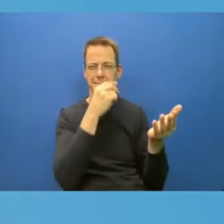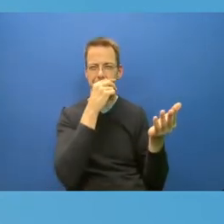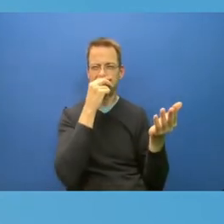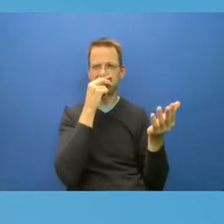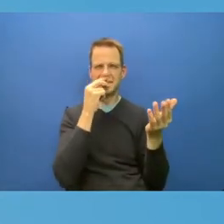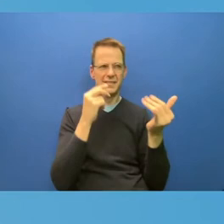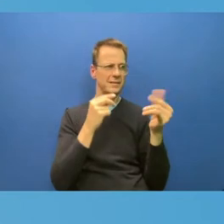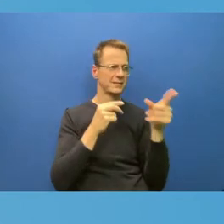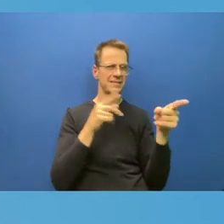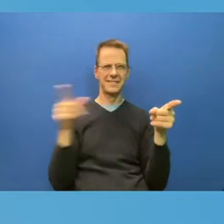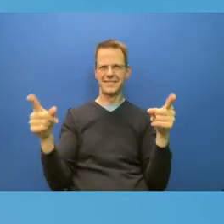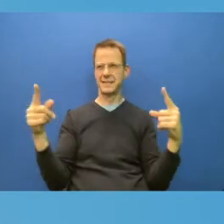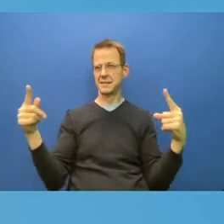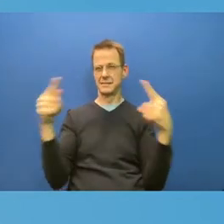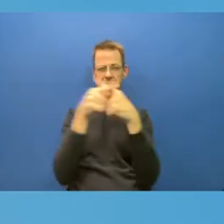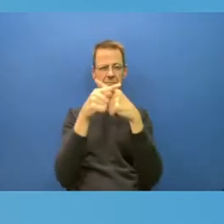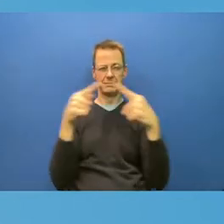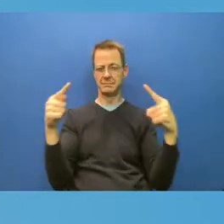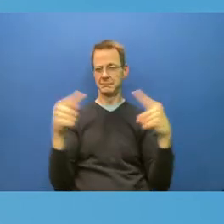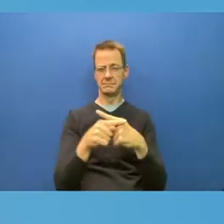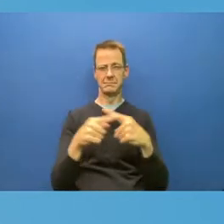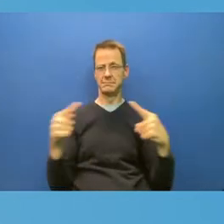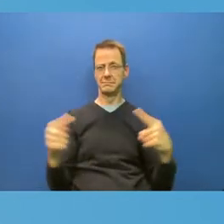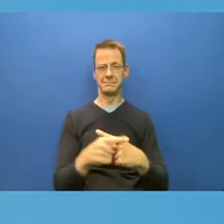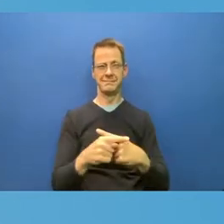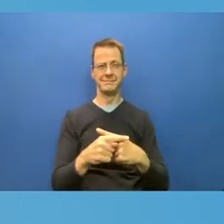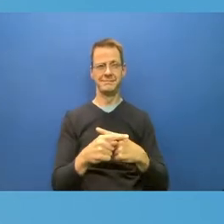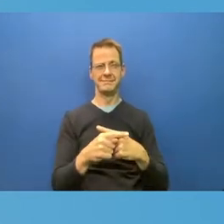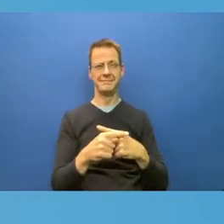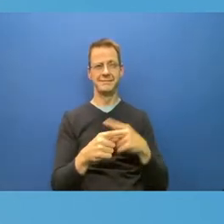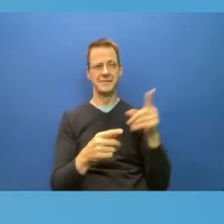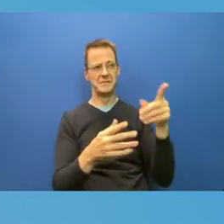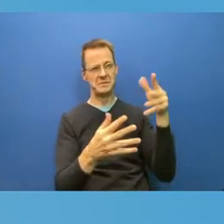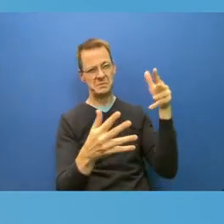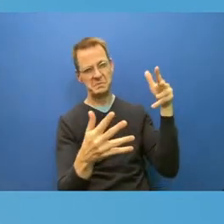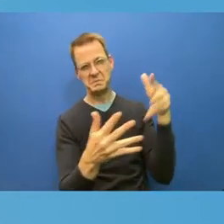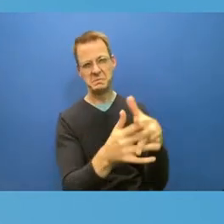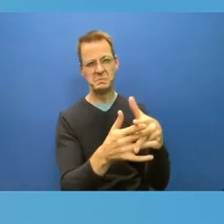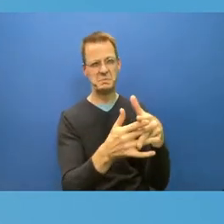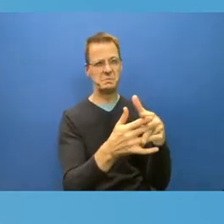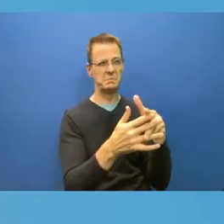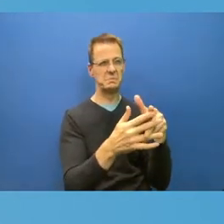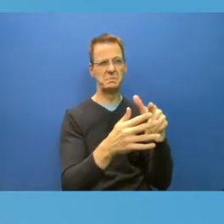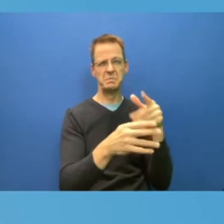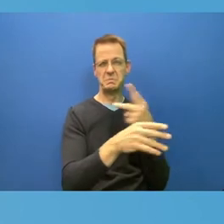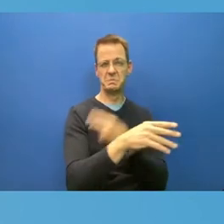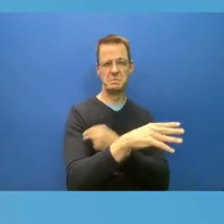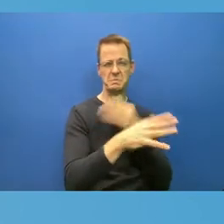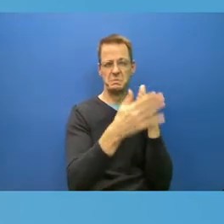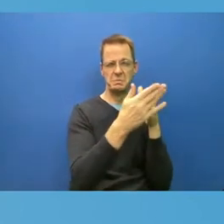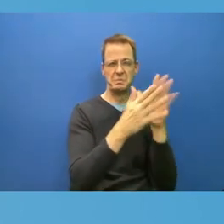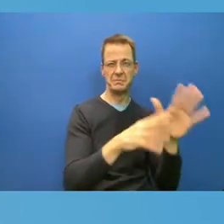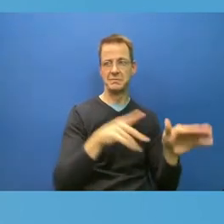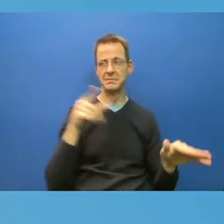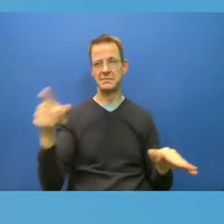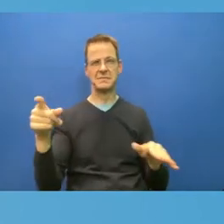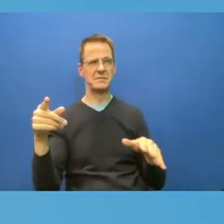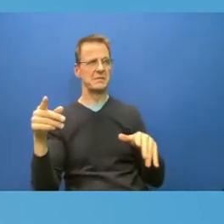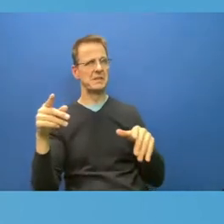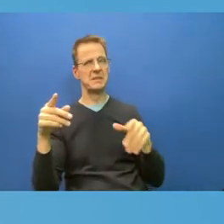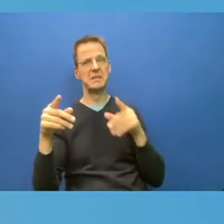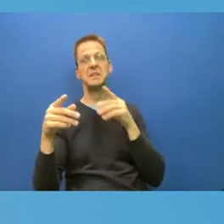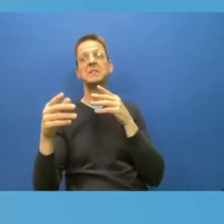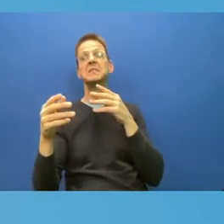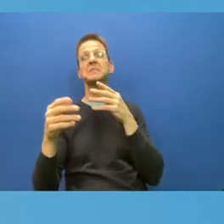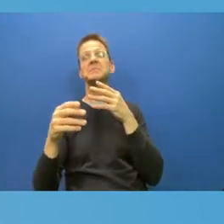their positions. But I know of a number of situations where individuals who are avid anti-vaxxers finally had